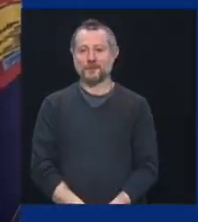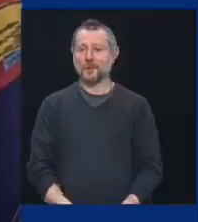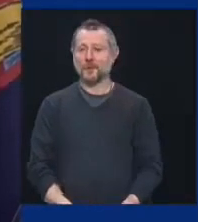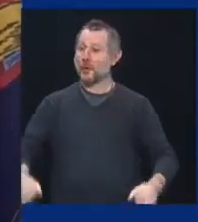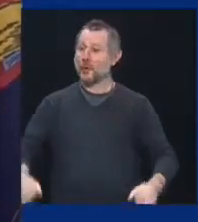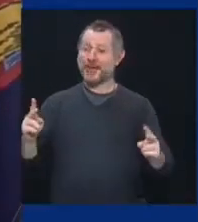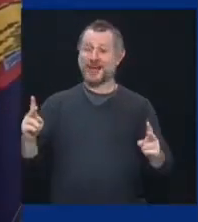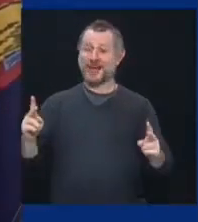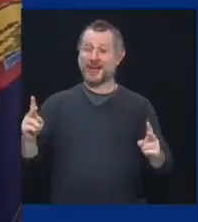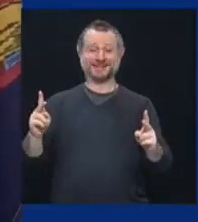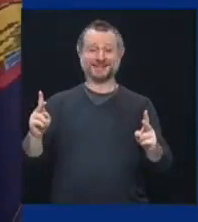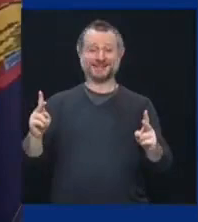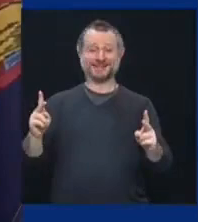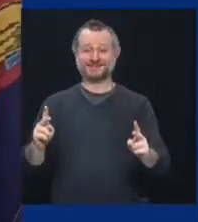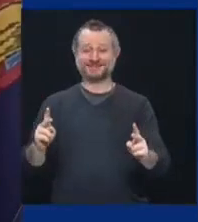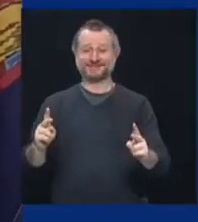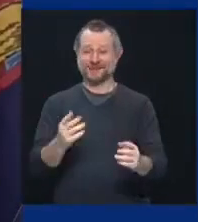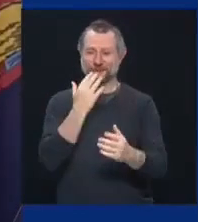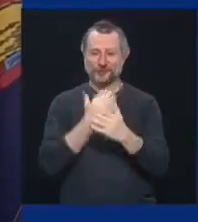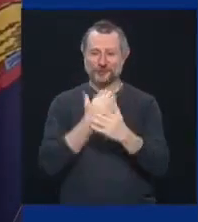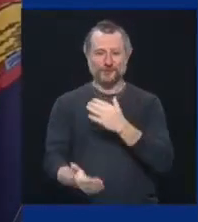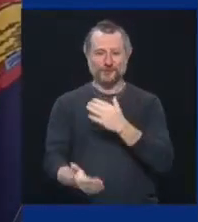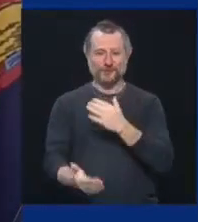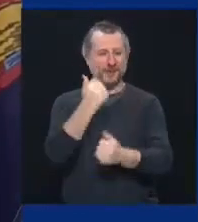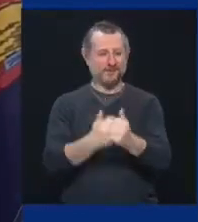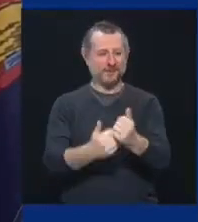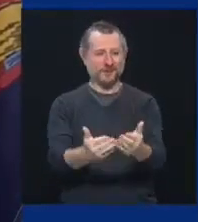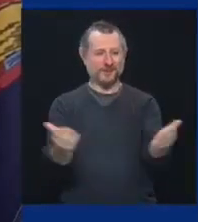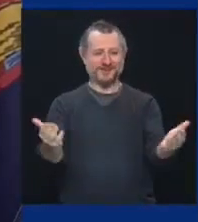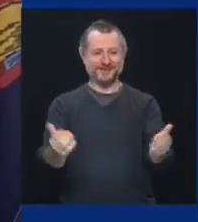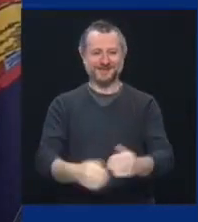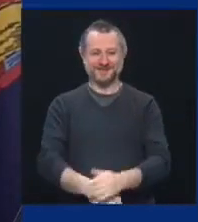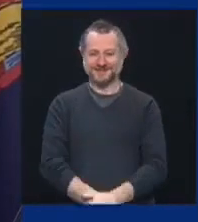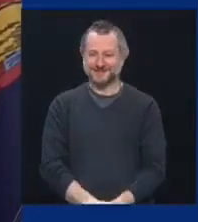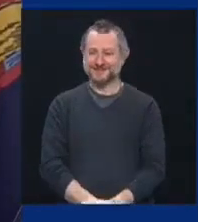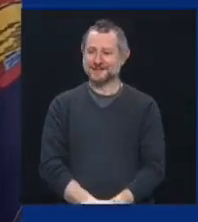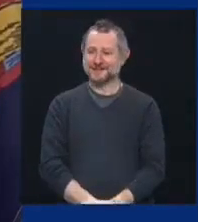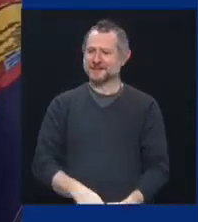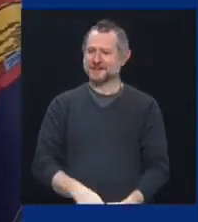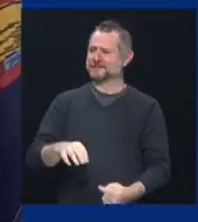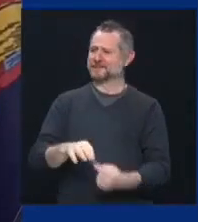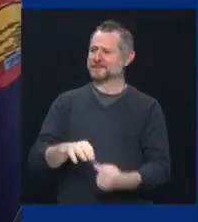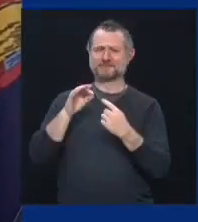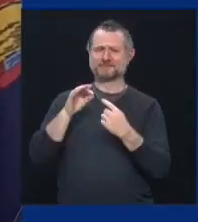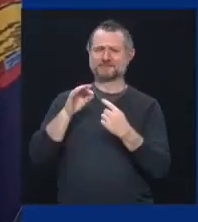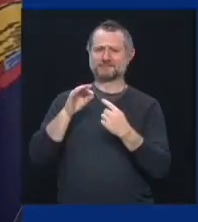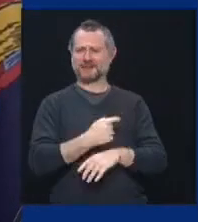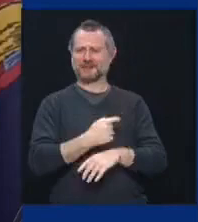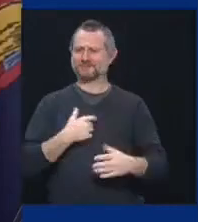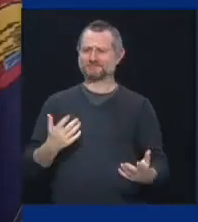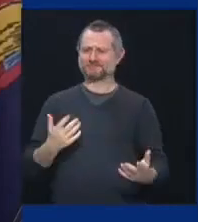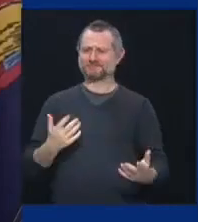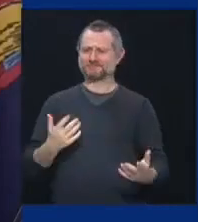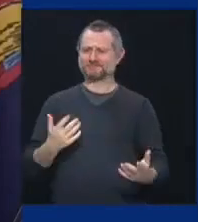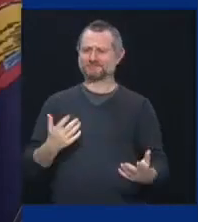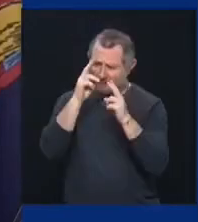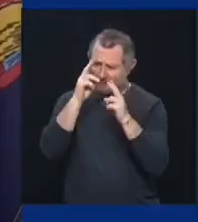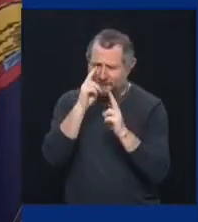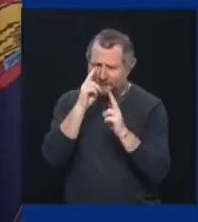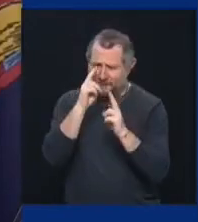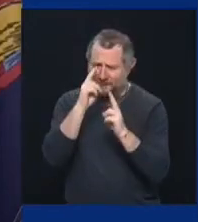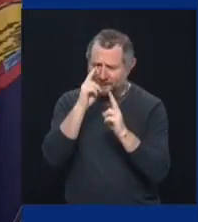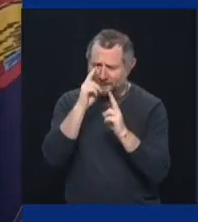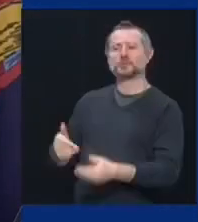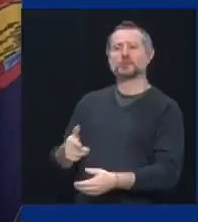Okay, good morning to everyone. It's a special day, special treat. Let me introduce the people who are with us today.